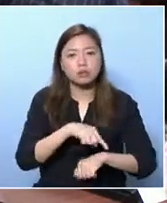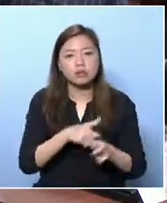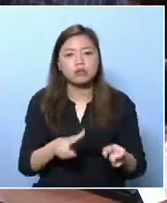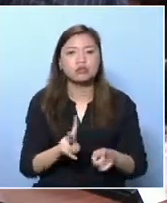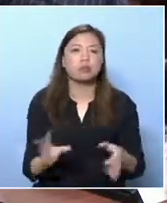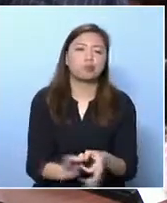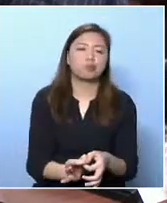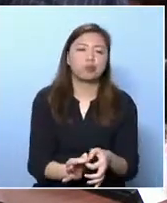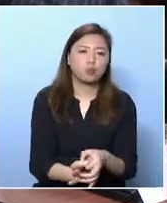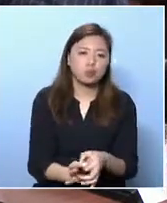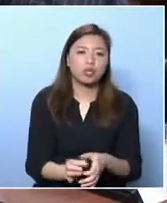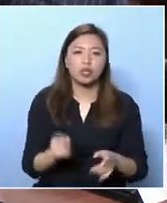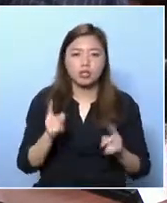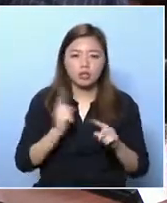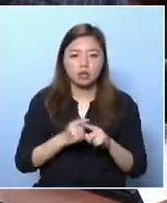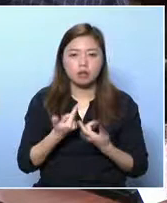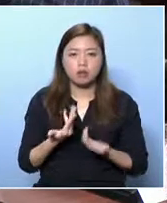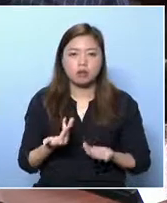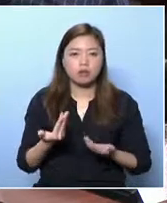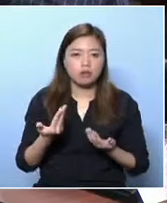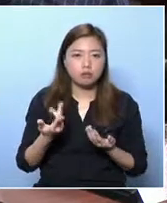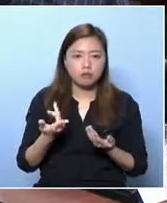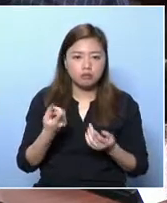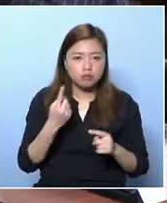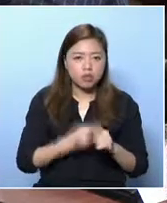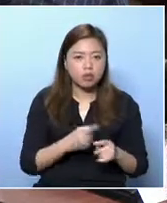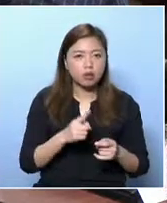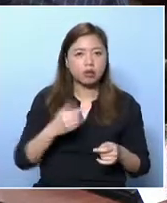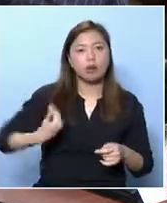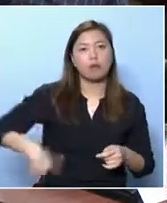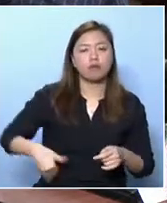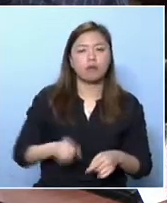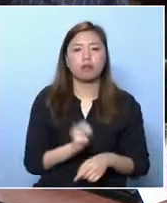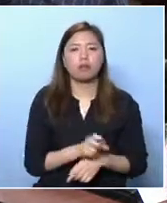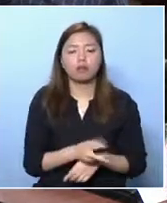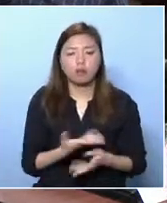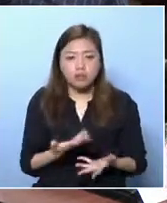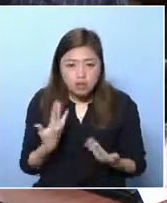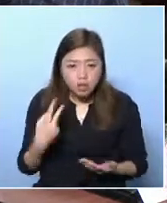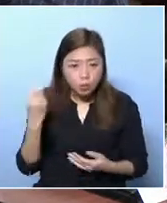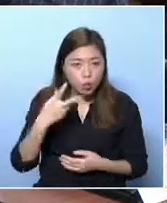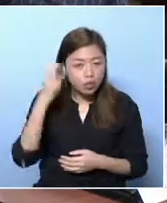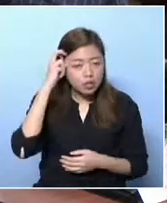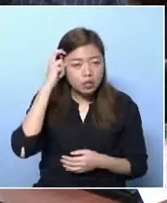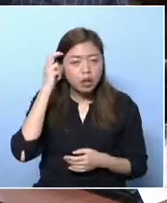which is not related to working hours, it's actually paired to the working hours of the applicant.